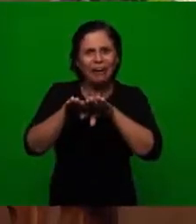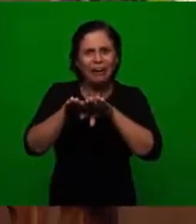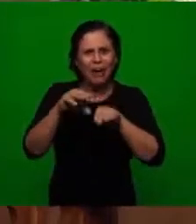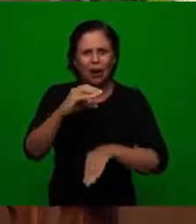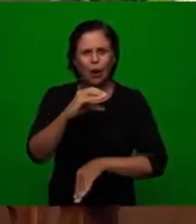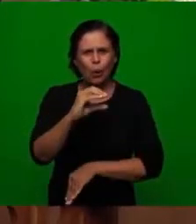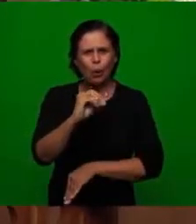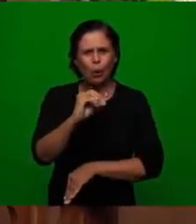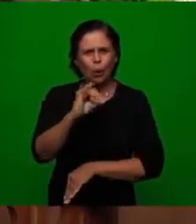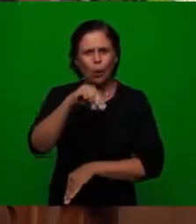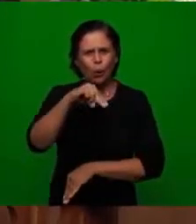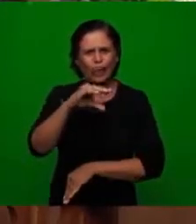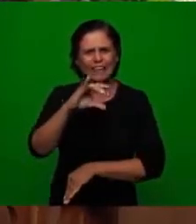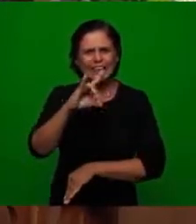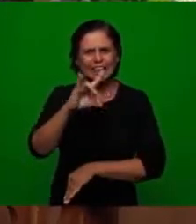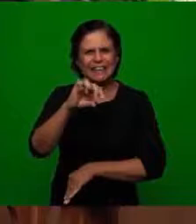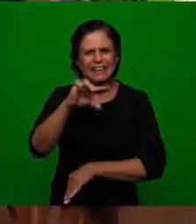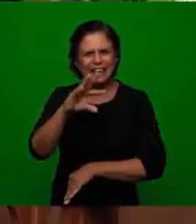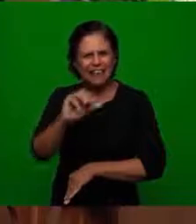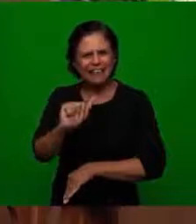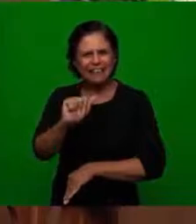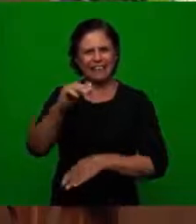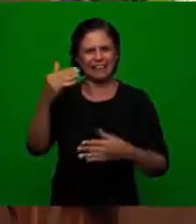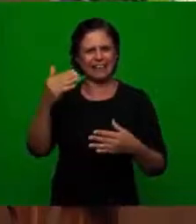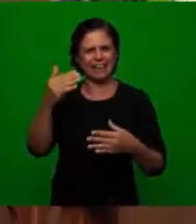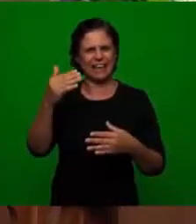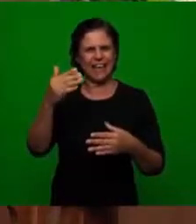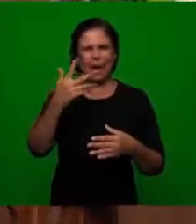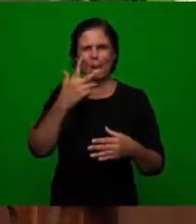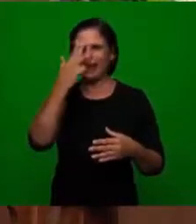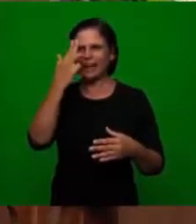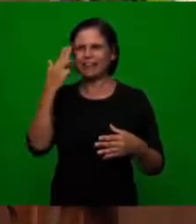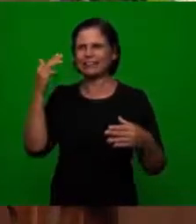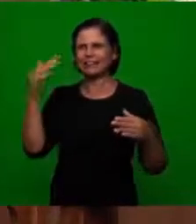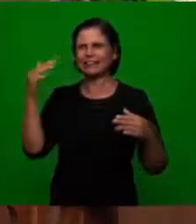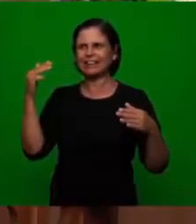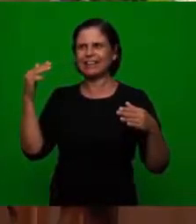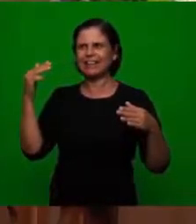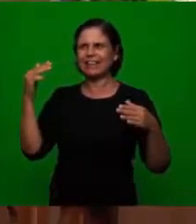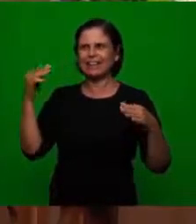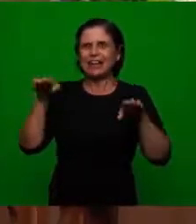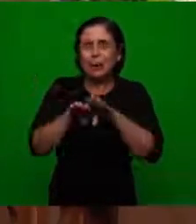nothing for the work of the Holy Spirit is a coincidence.